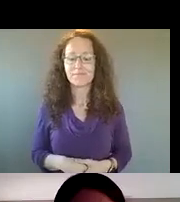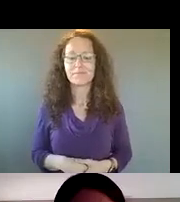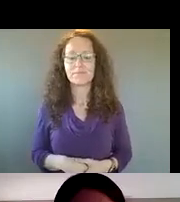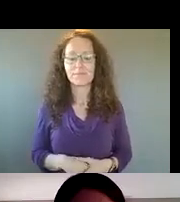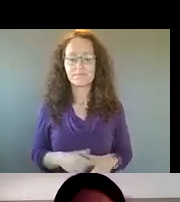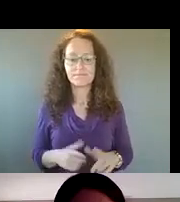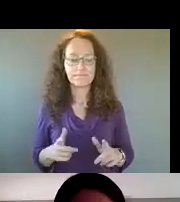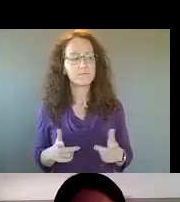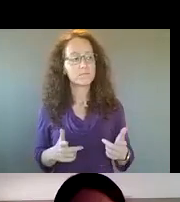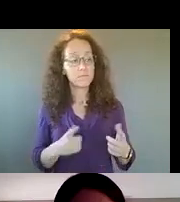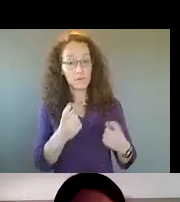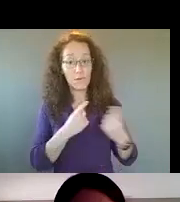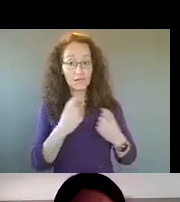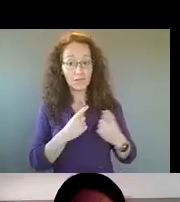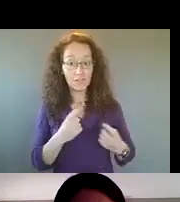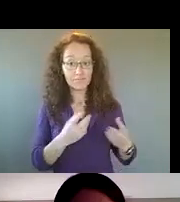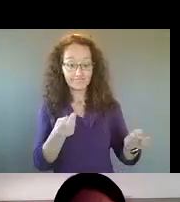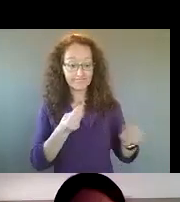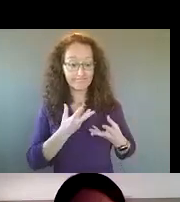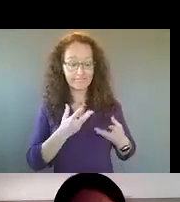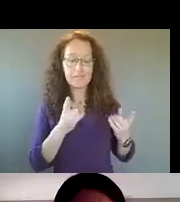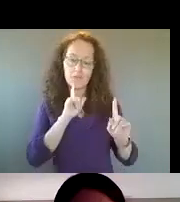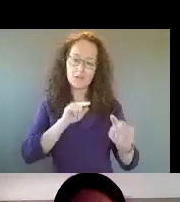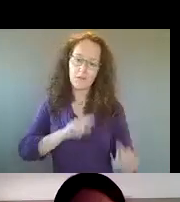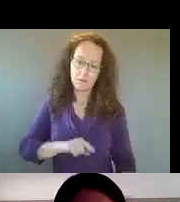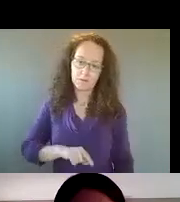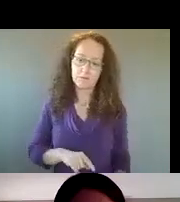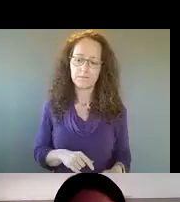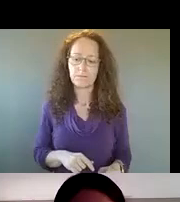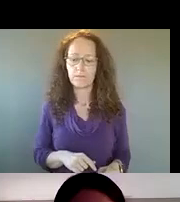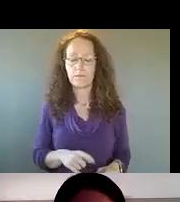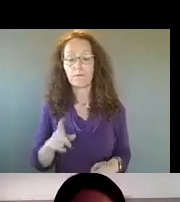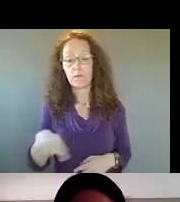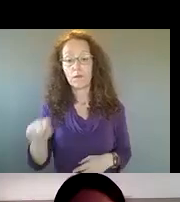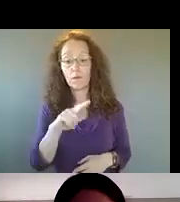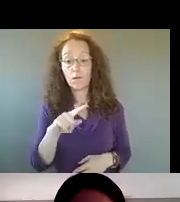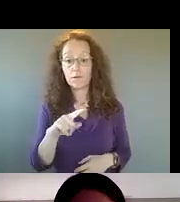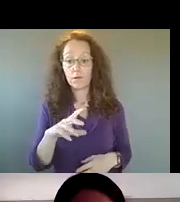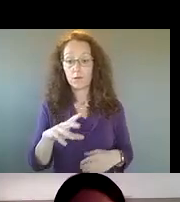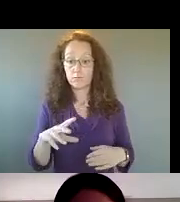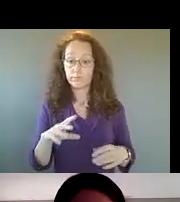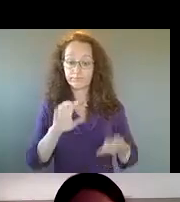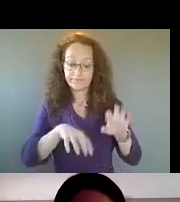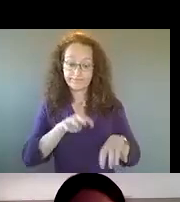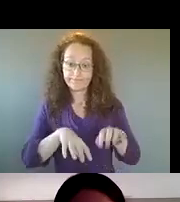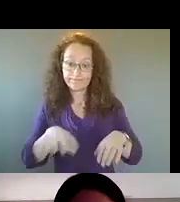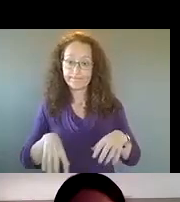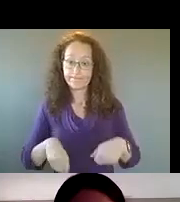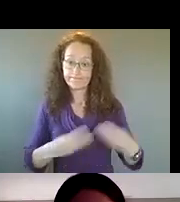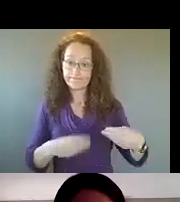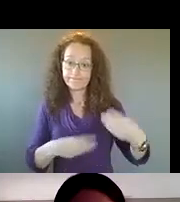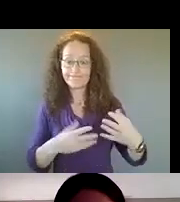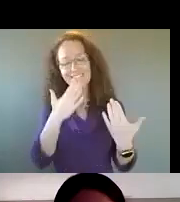and respond to some of the questions that we've been receiving. Um, I appreciate folks who are adding, um, their questions in the chat.